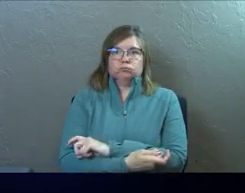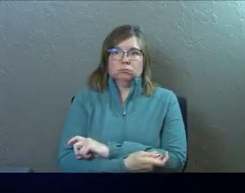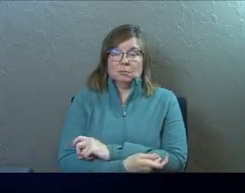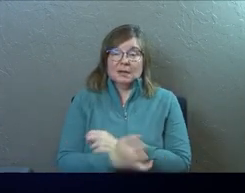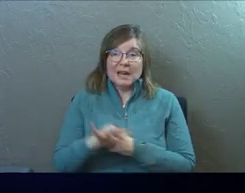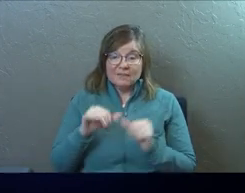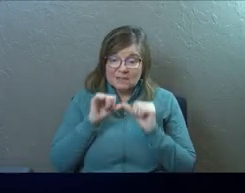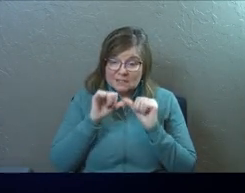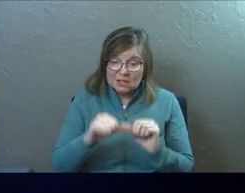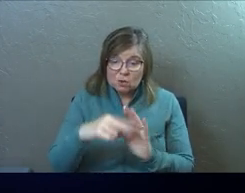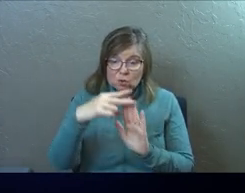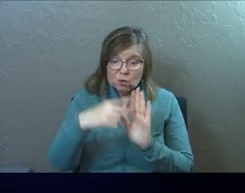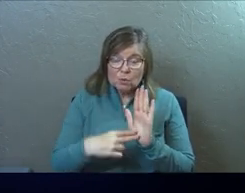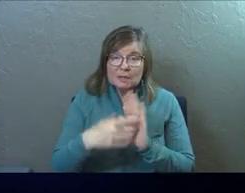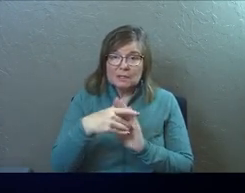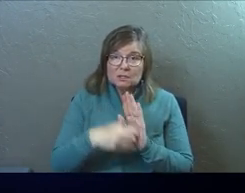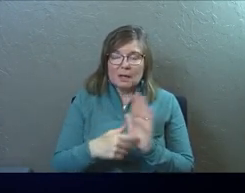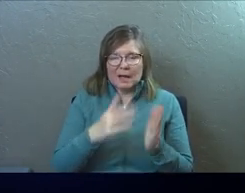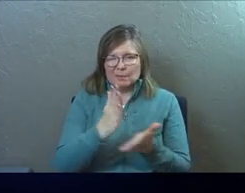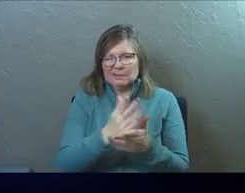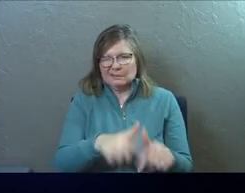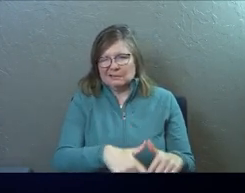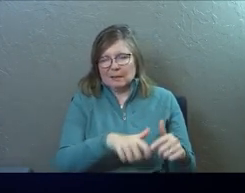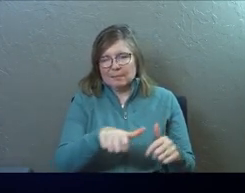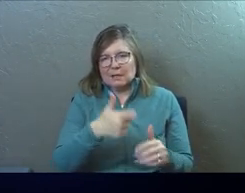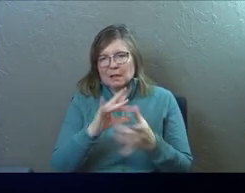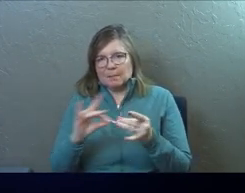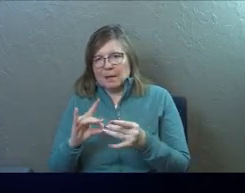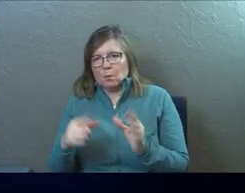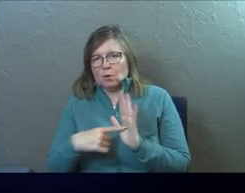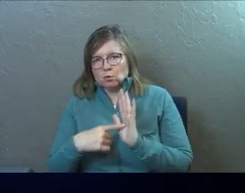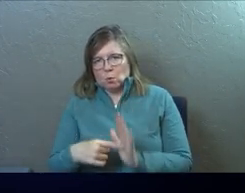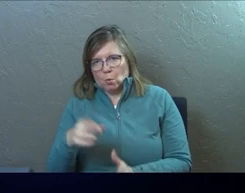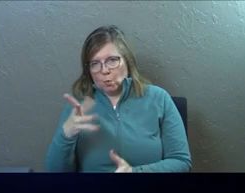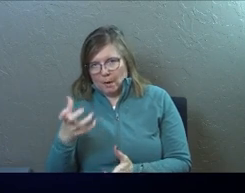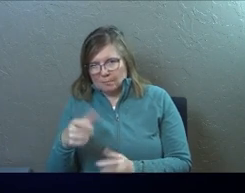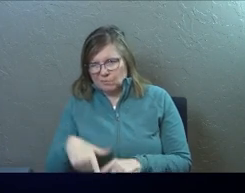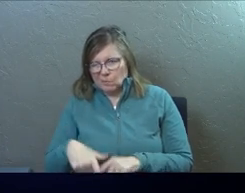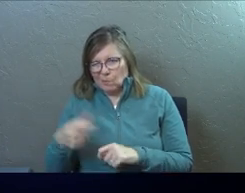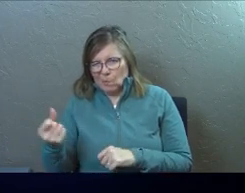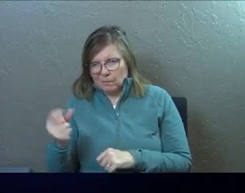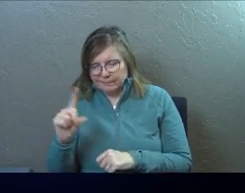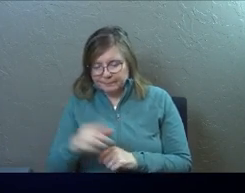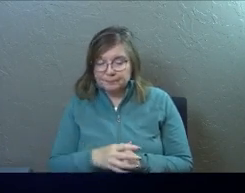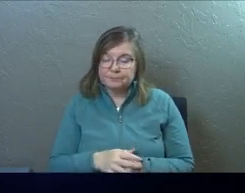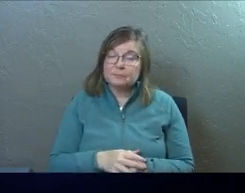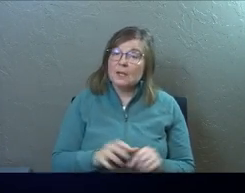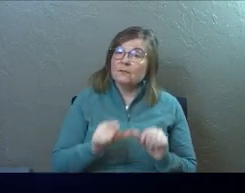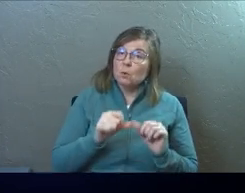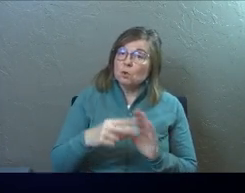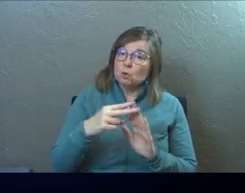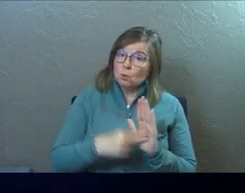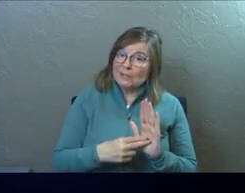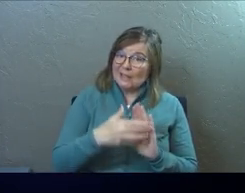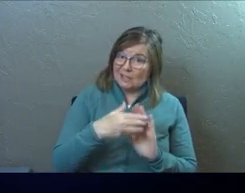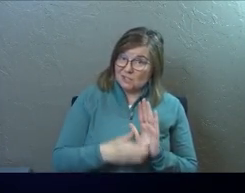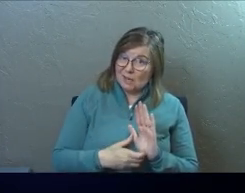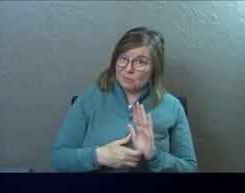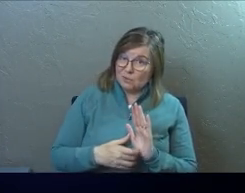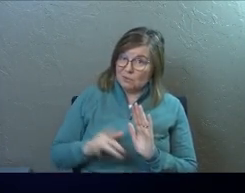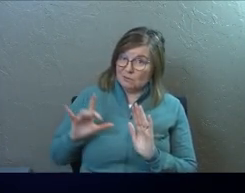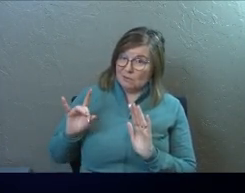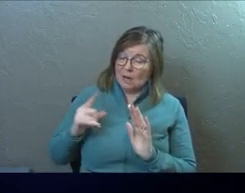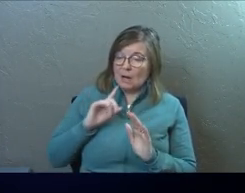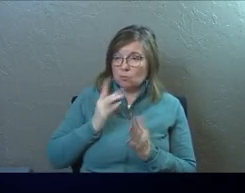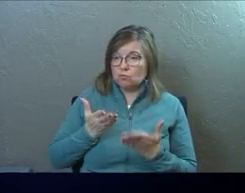And if you continue to read the rest of the chapter, I'm going to stop there because there's another passage I want to show you. But if you continue reading the rest of the chapter, and I